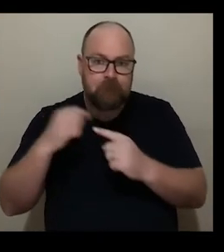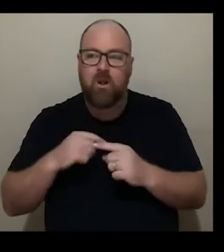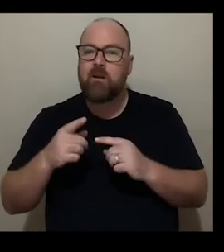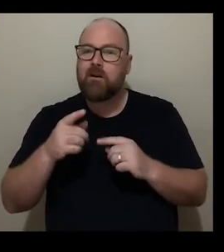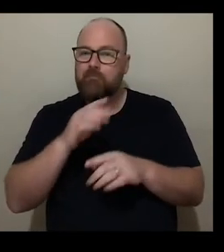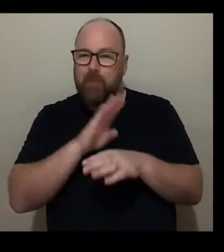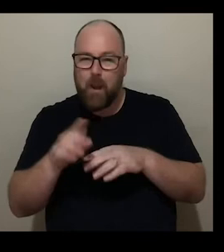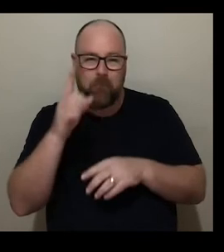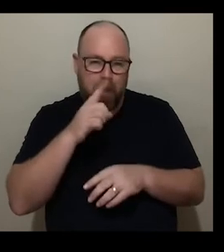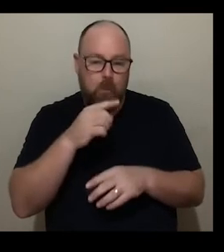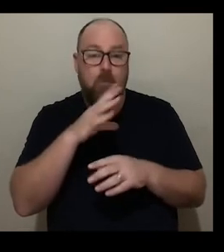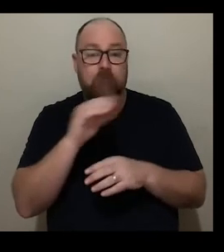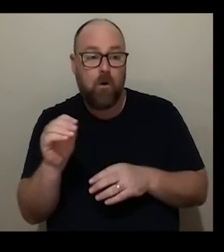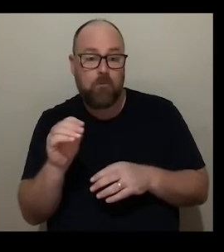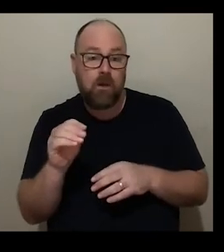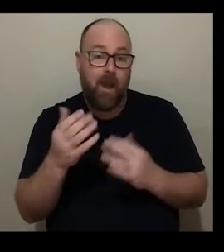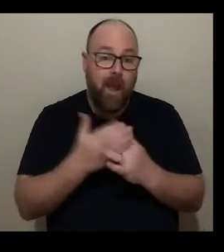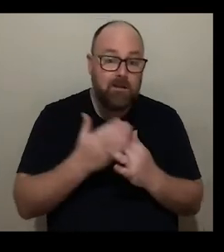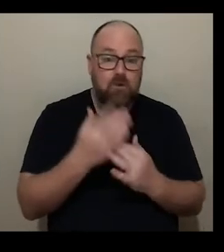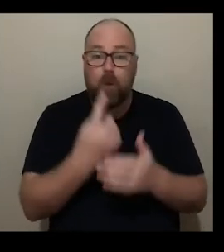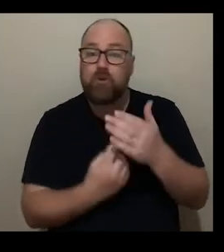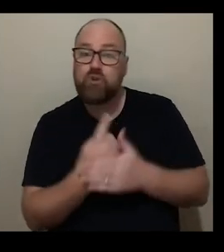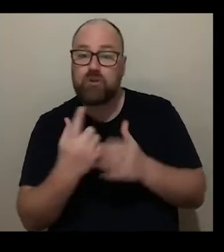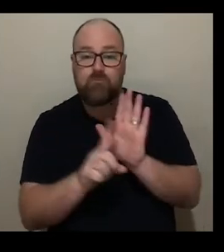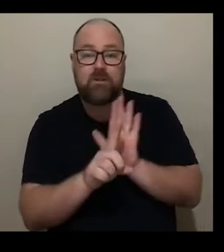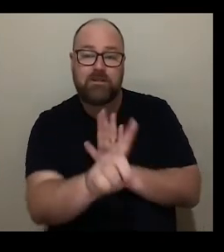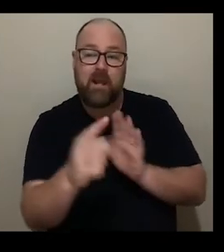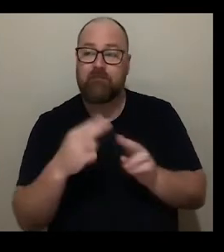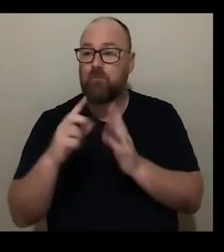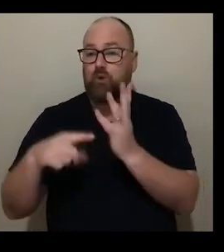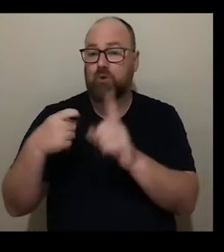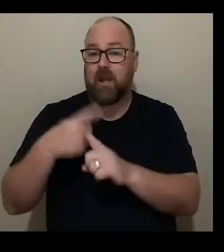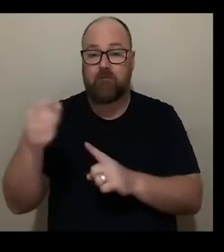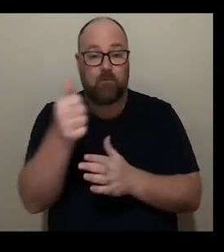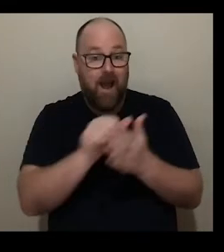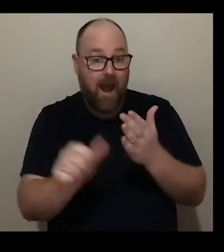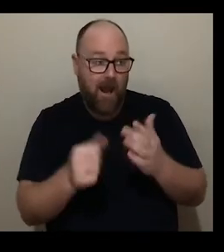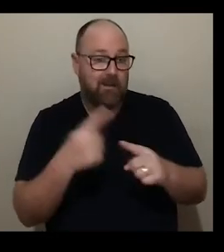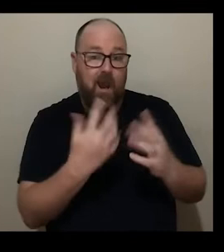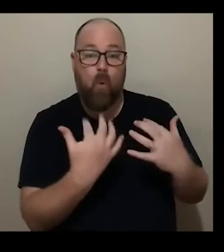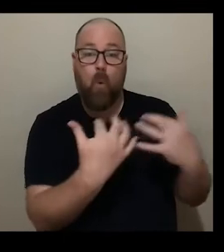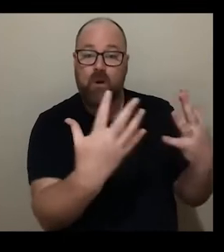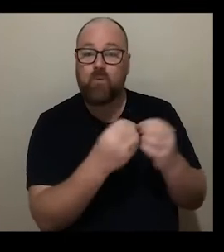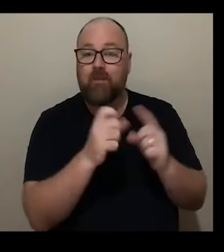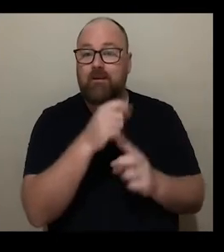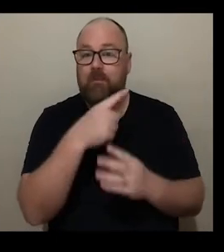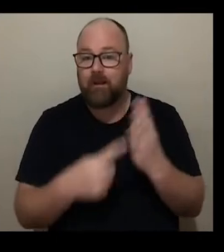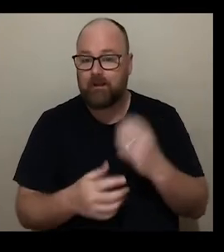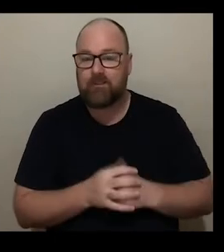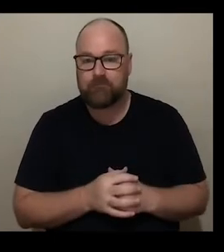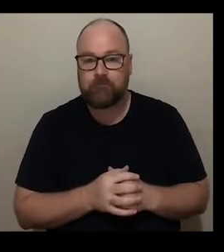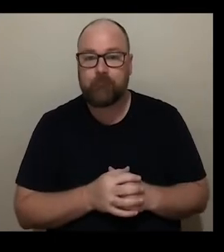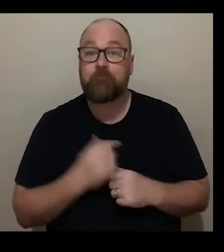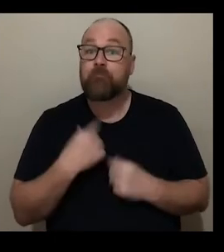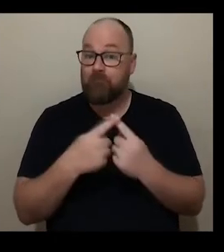representation and opportunities in the United Kingdom for artists and audiences with disability. In order of